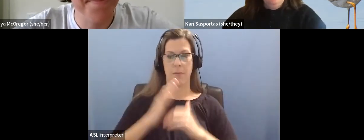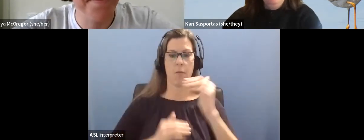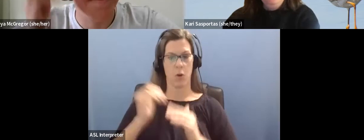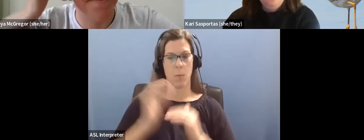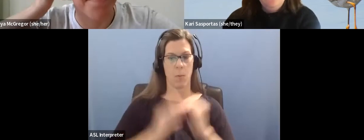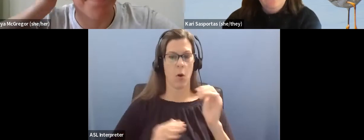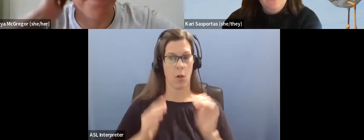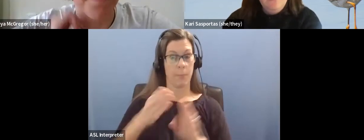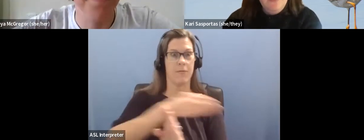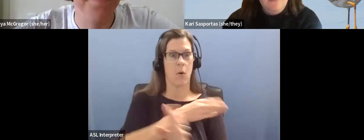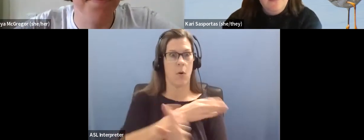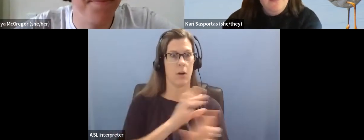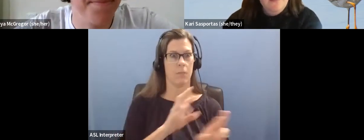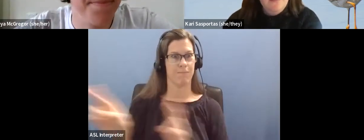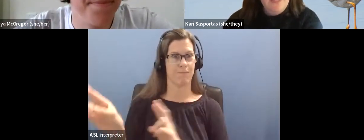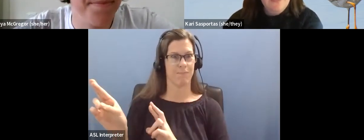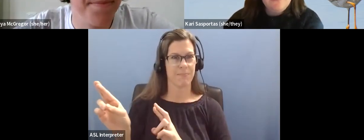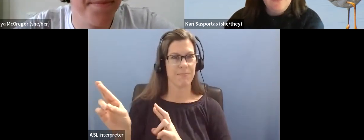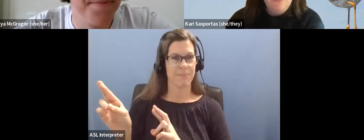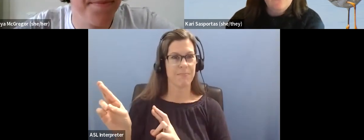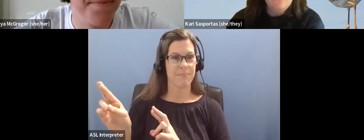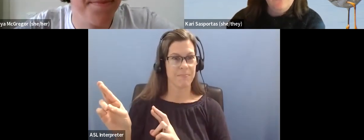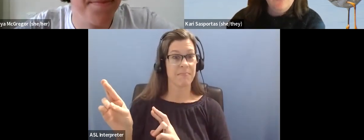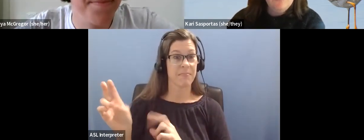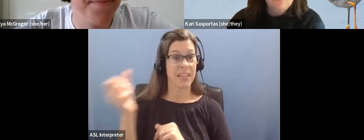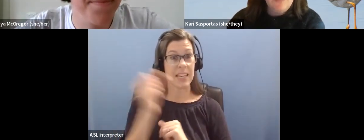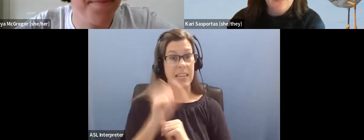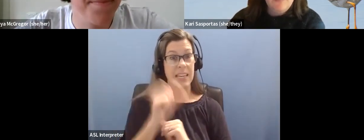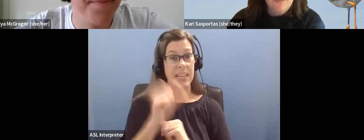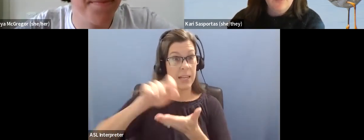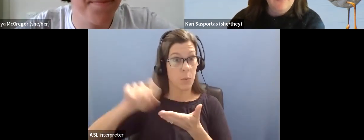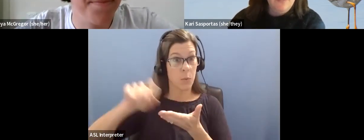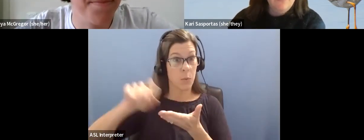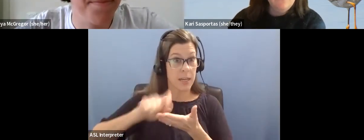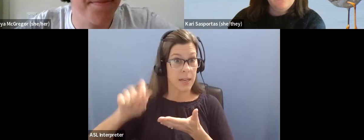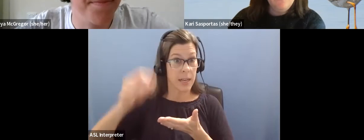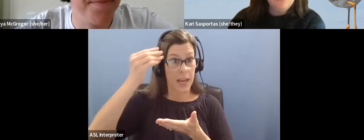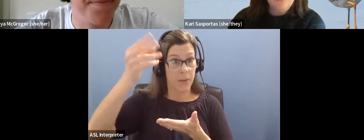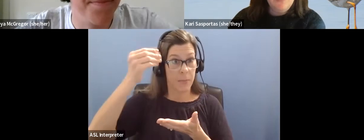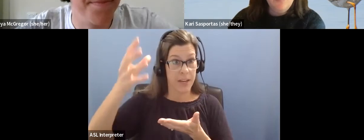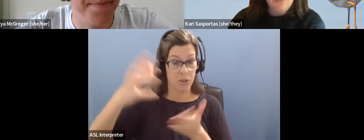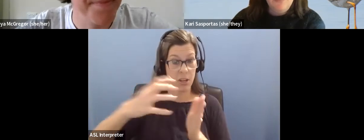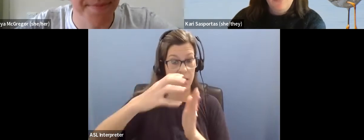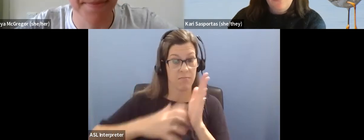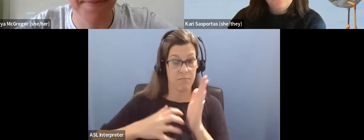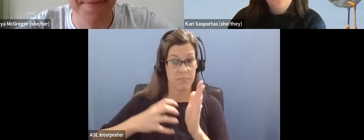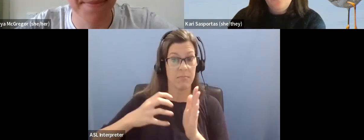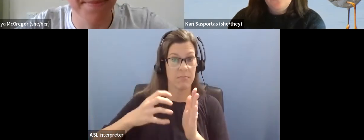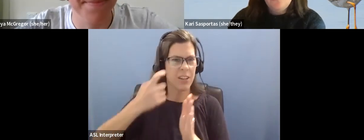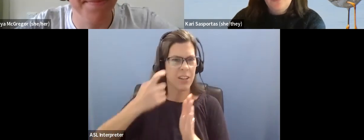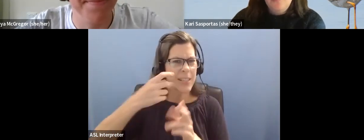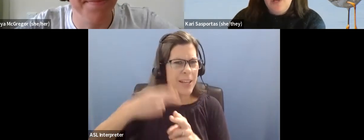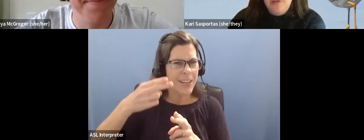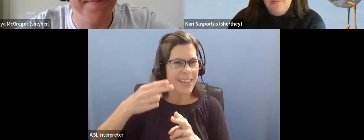Um, and then any, I guess any written materials ahead of time, and I think I've just mentioned that, but also